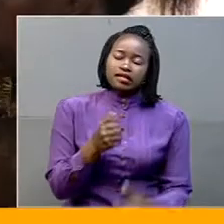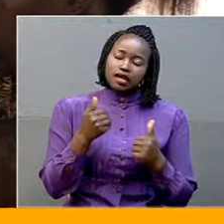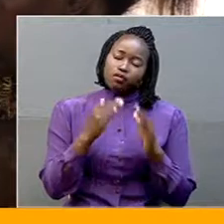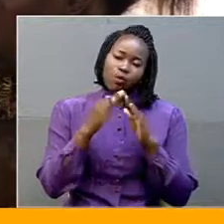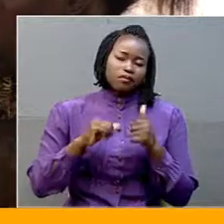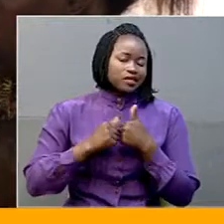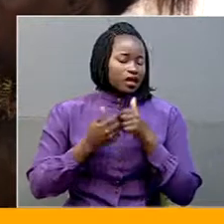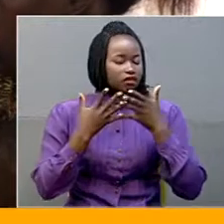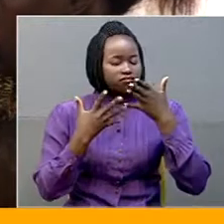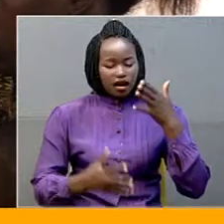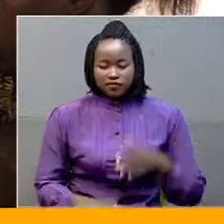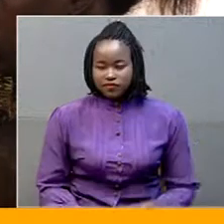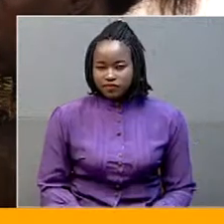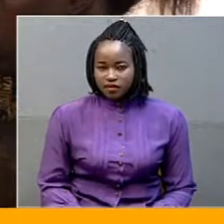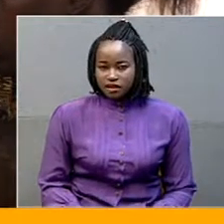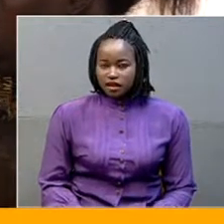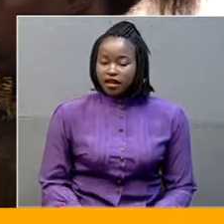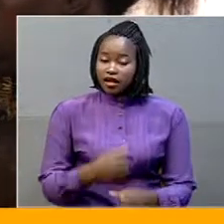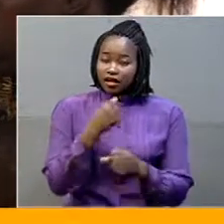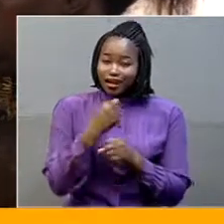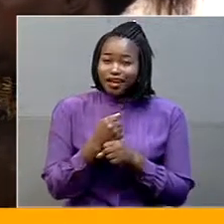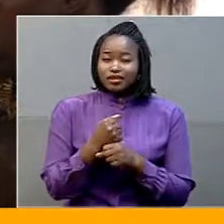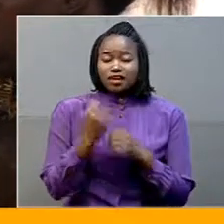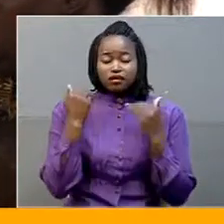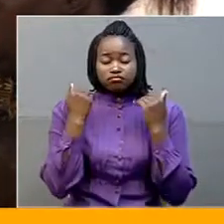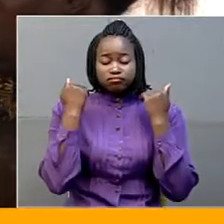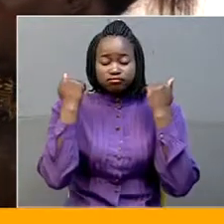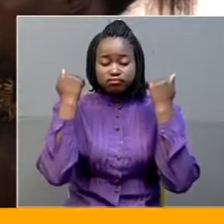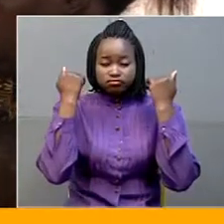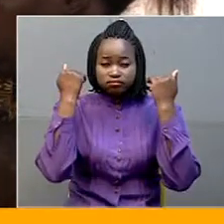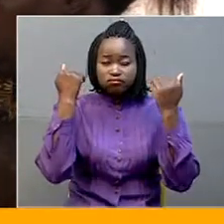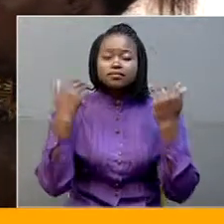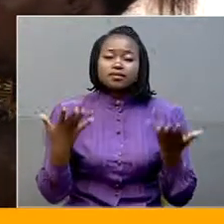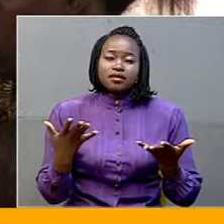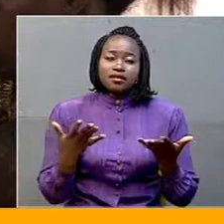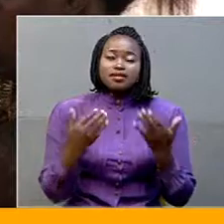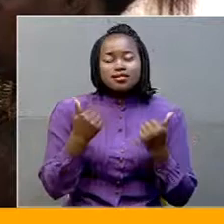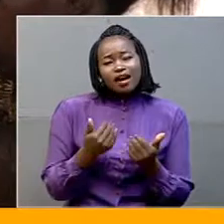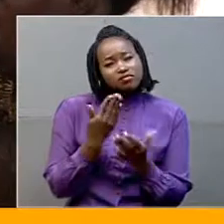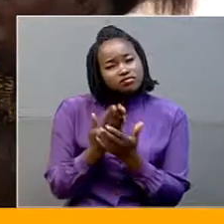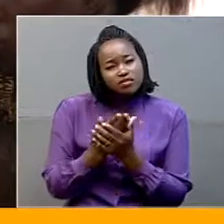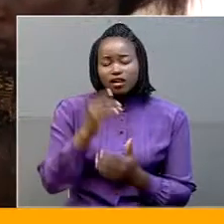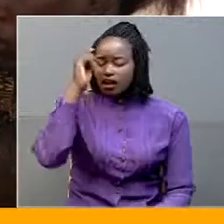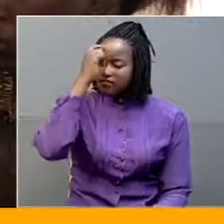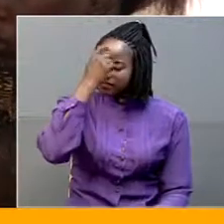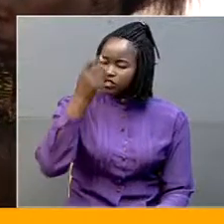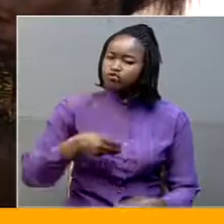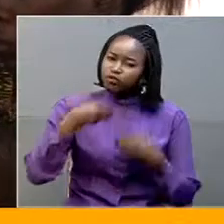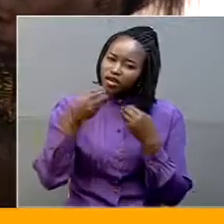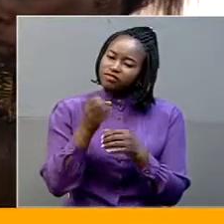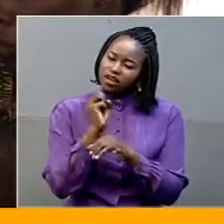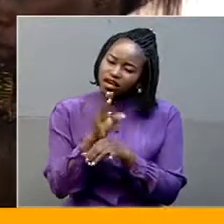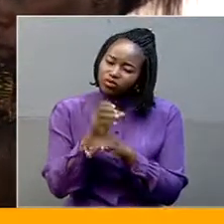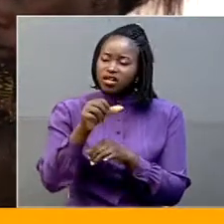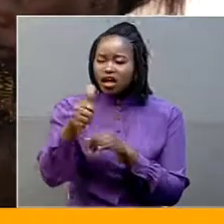For the girls who have managed to go through the trauma, all the demands is for the government to provide counseling for the rest of the girls